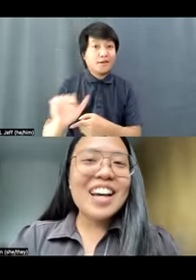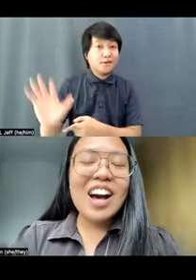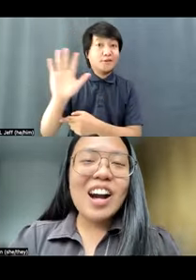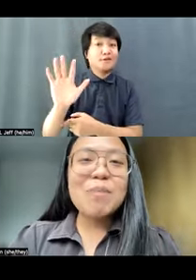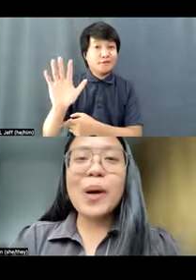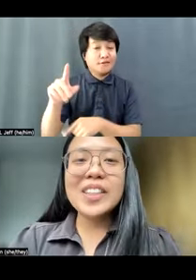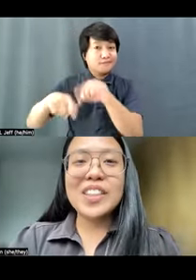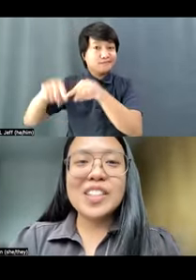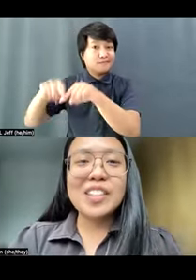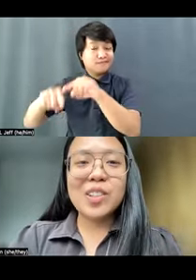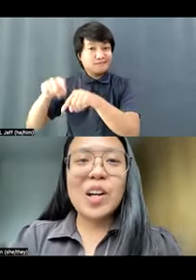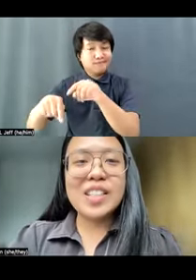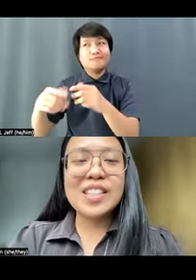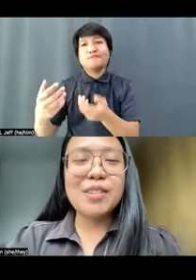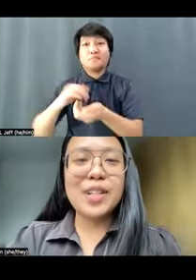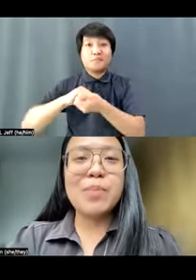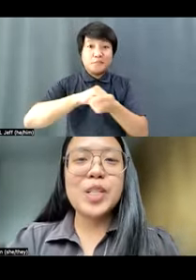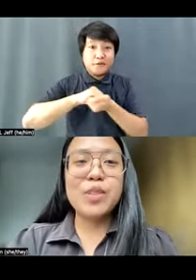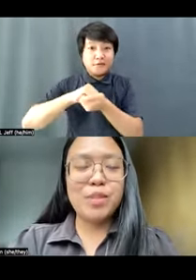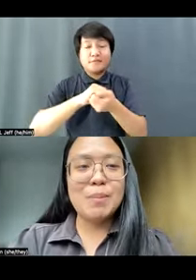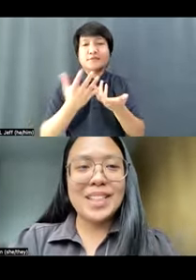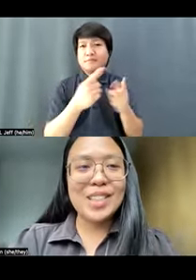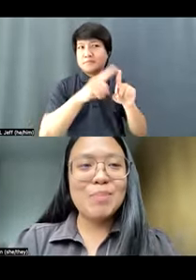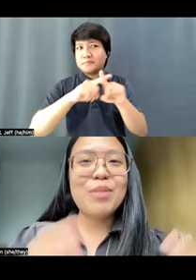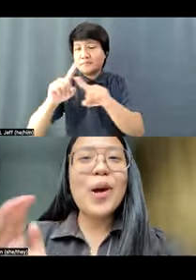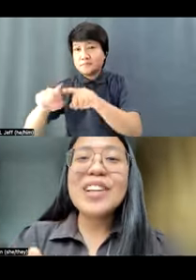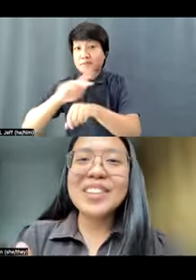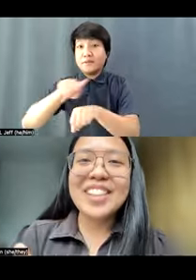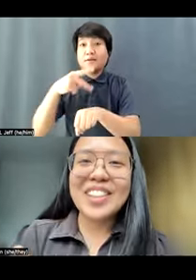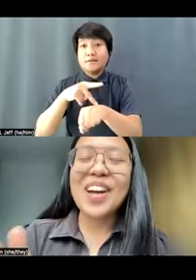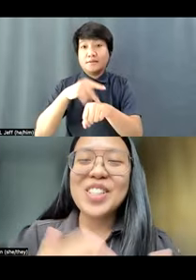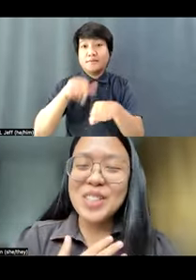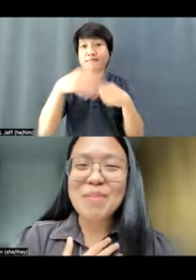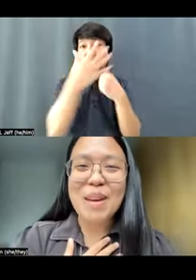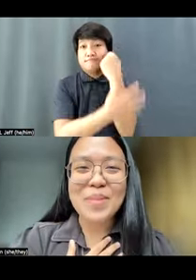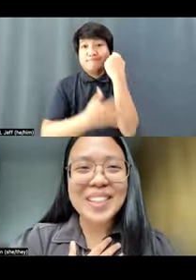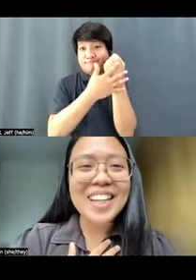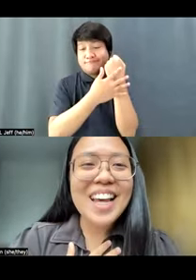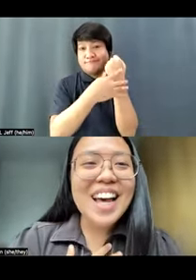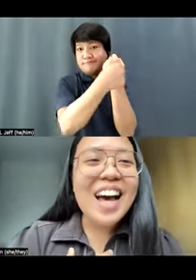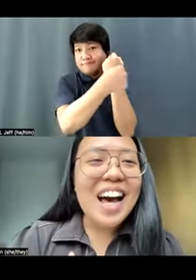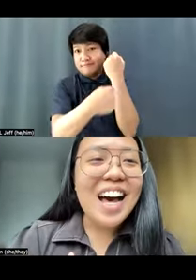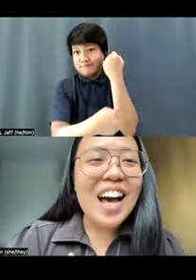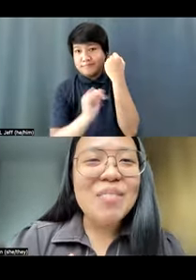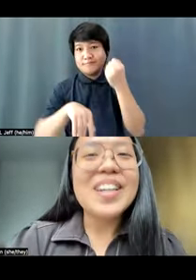our partners across different parts of the Philippines. Before I continue, I just remembered,